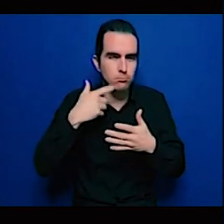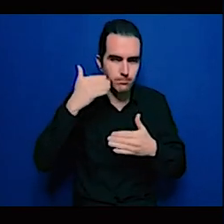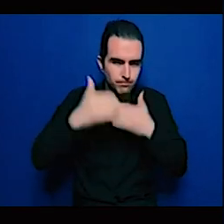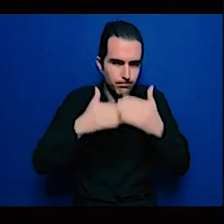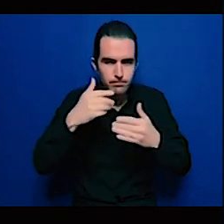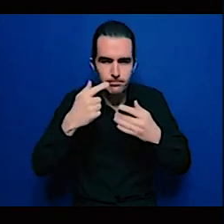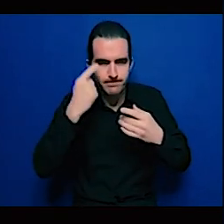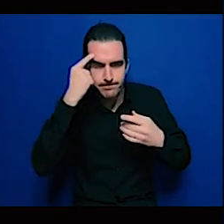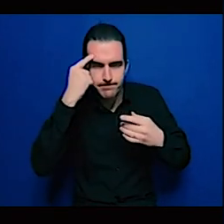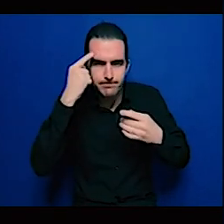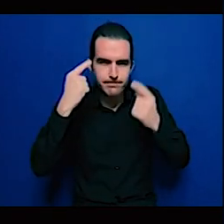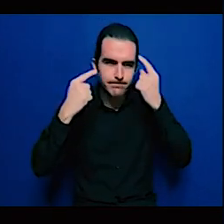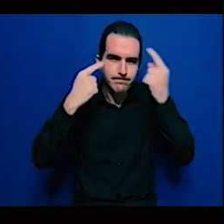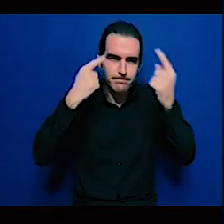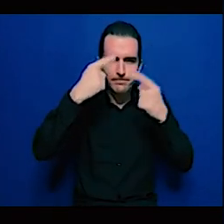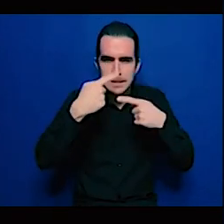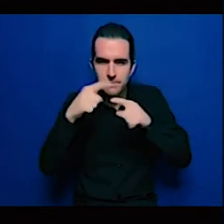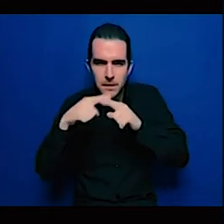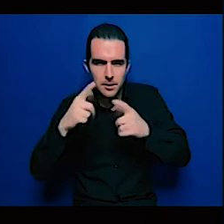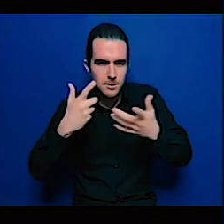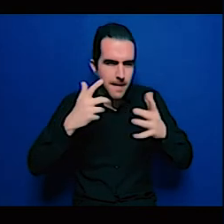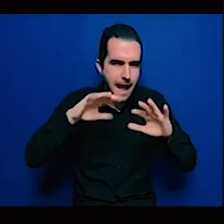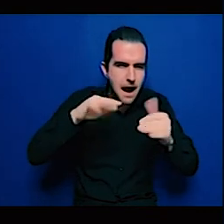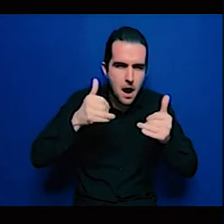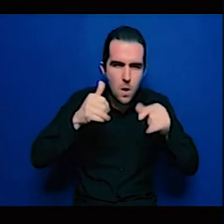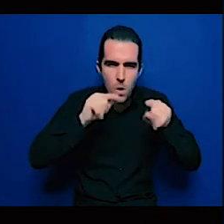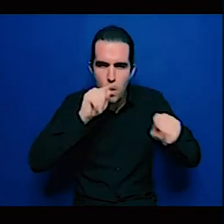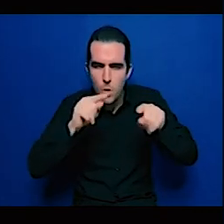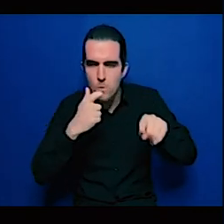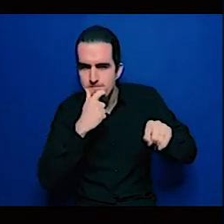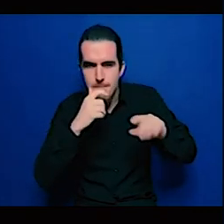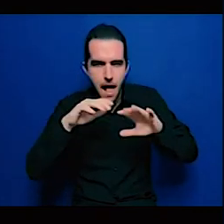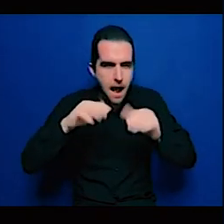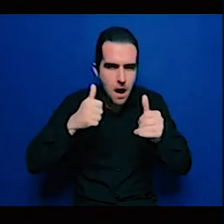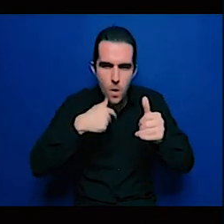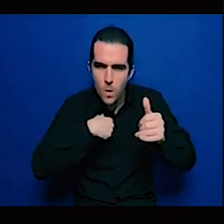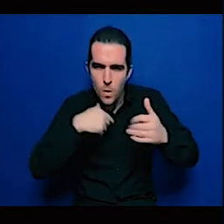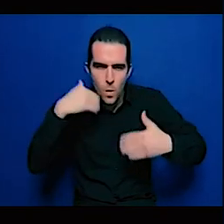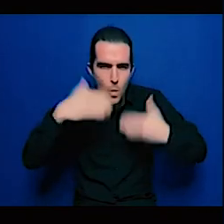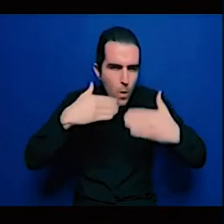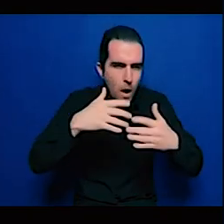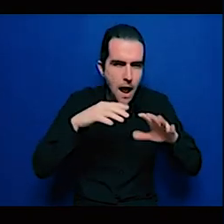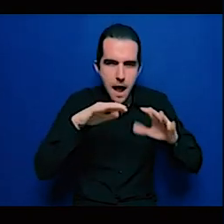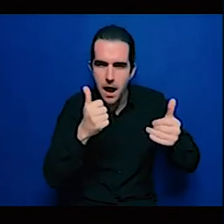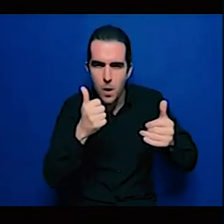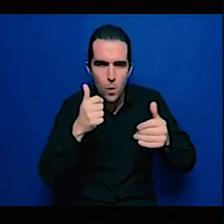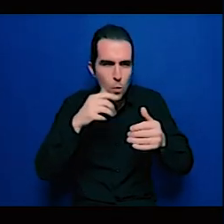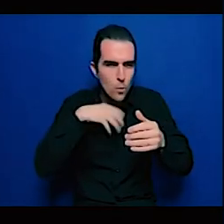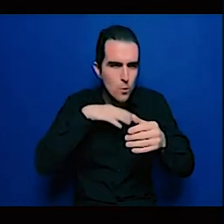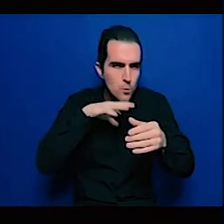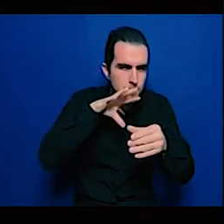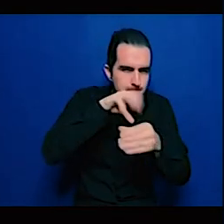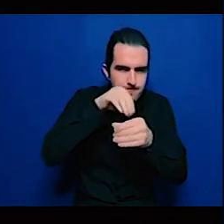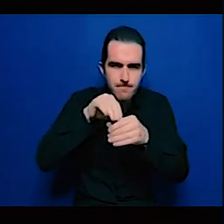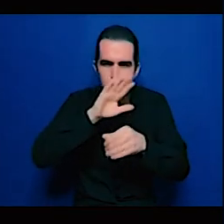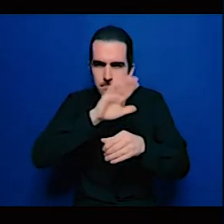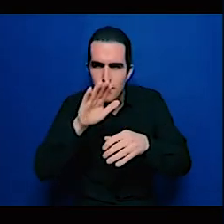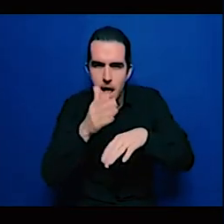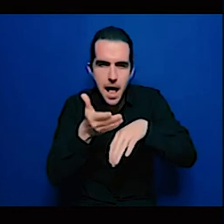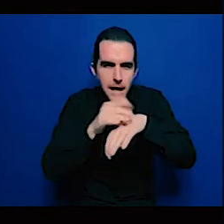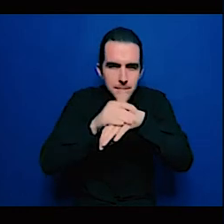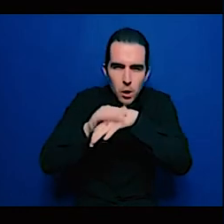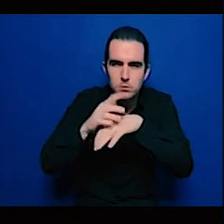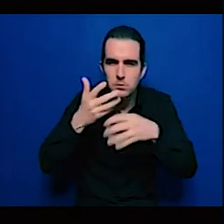knowledge to where it needs to get to whether it's to the policy makers whether as Albert suggested getting the African Union